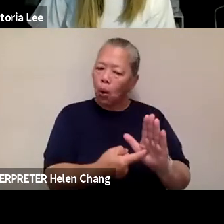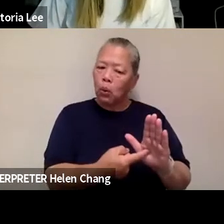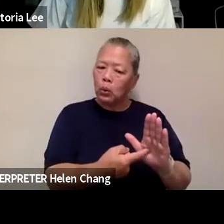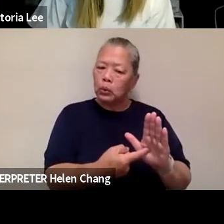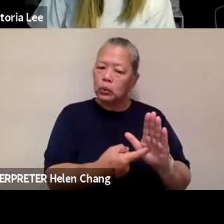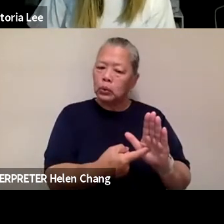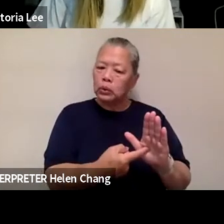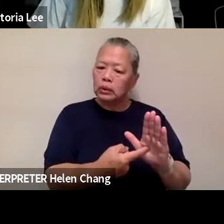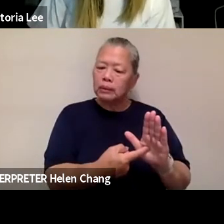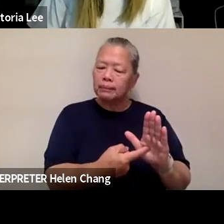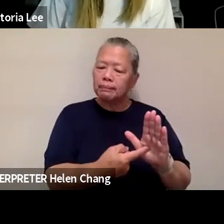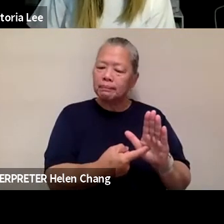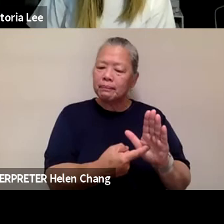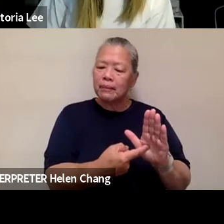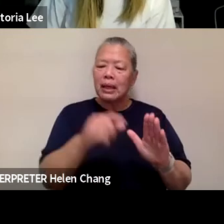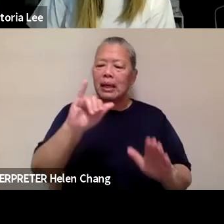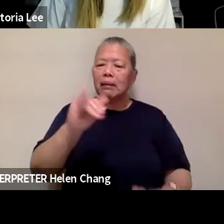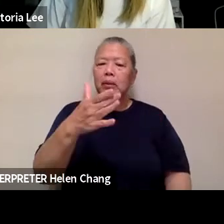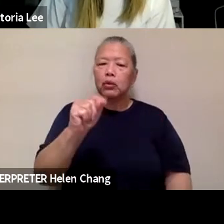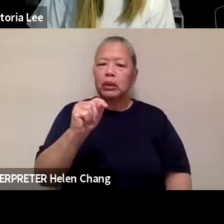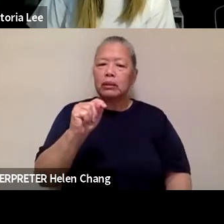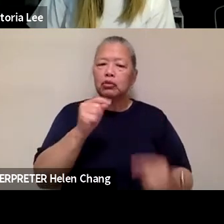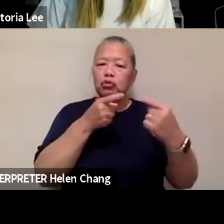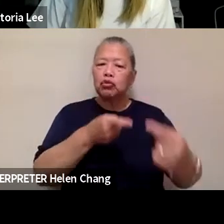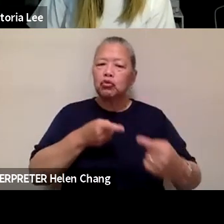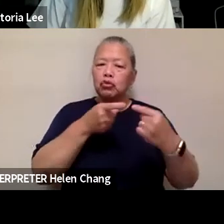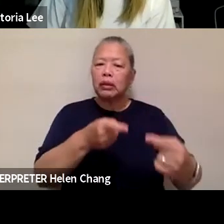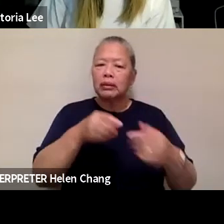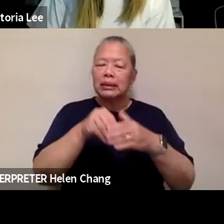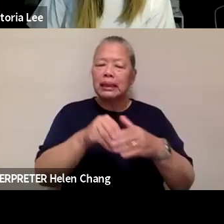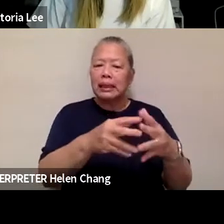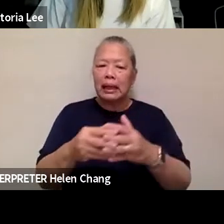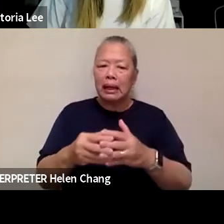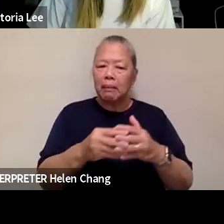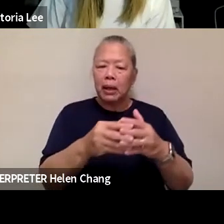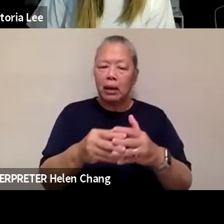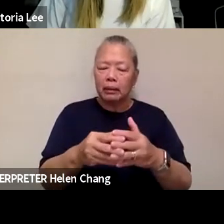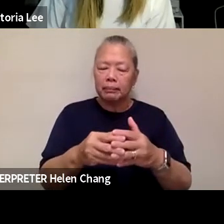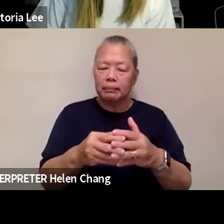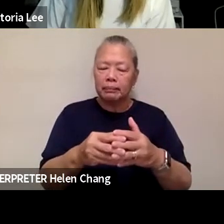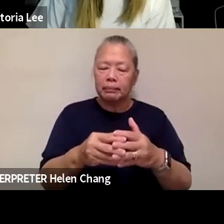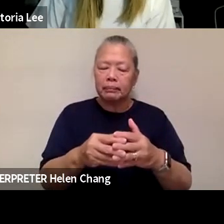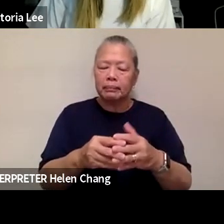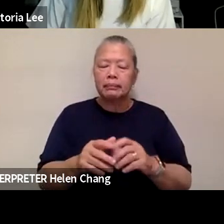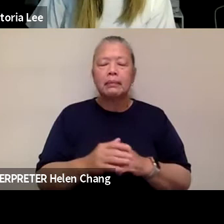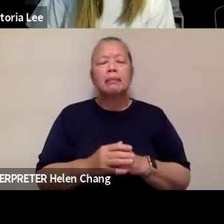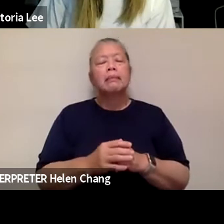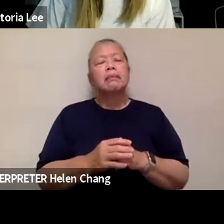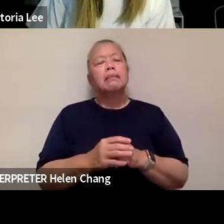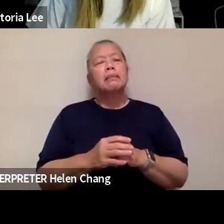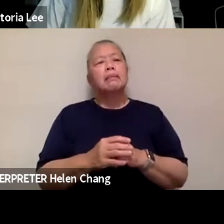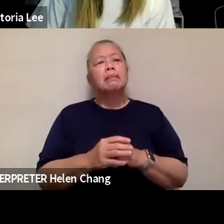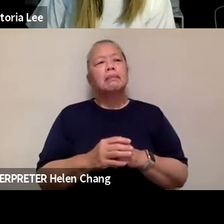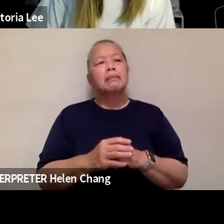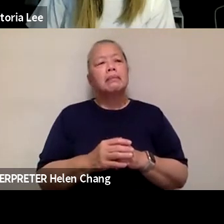immigrant America, but its success has been something that I think gives